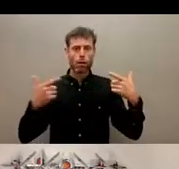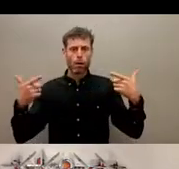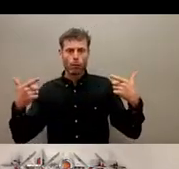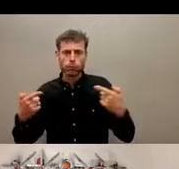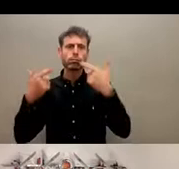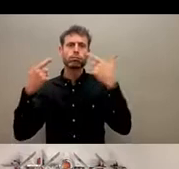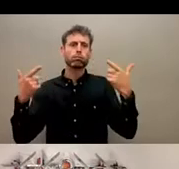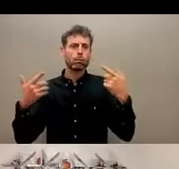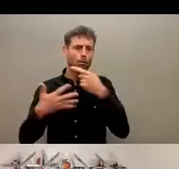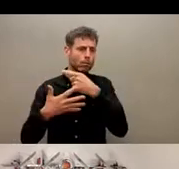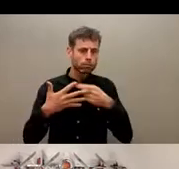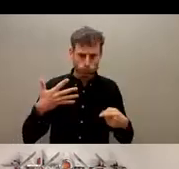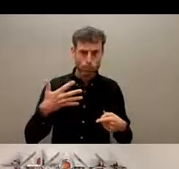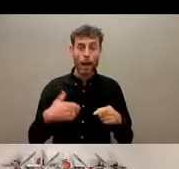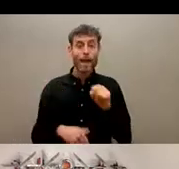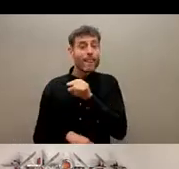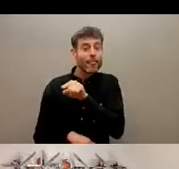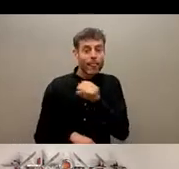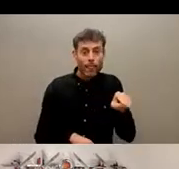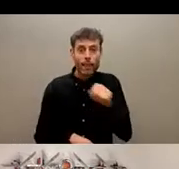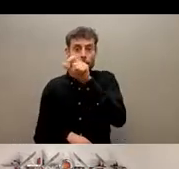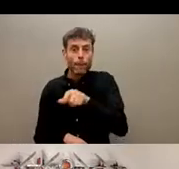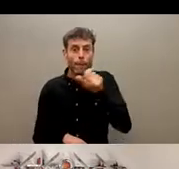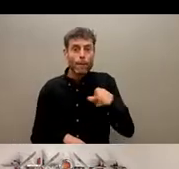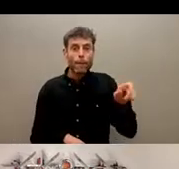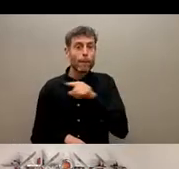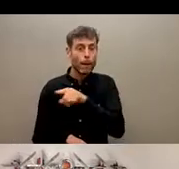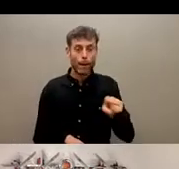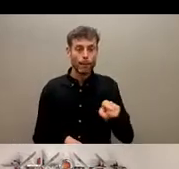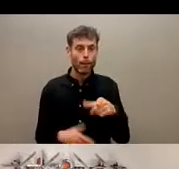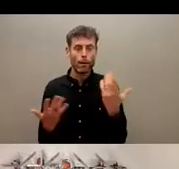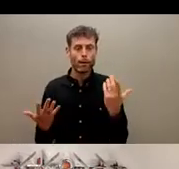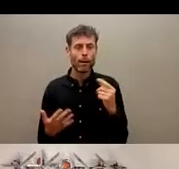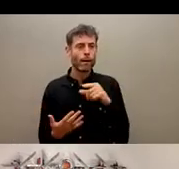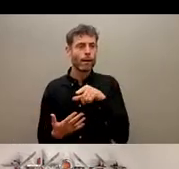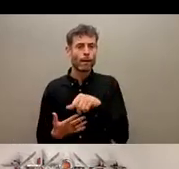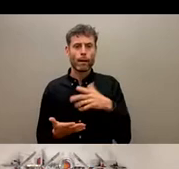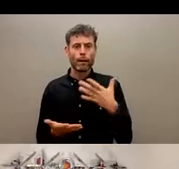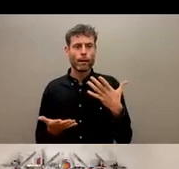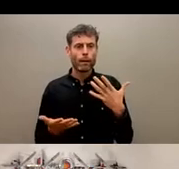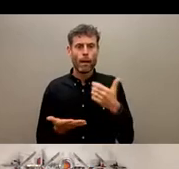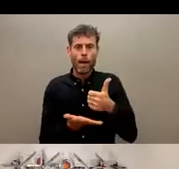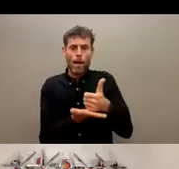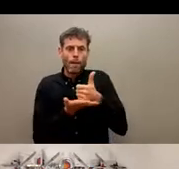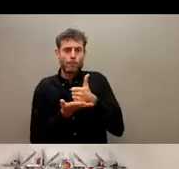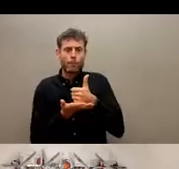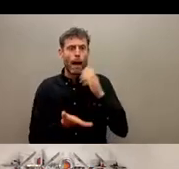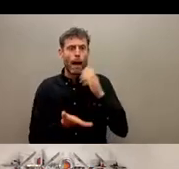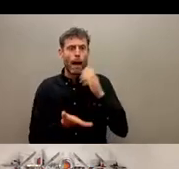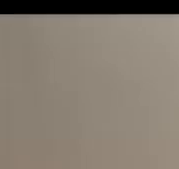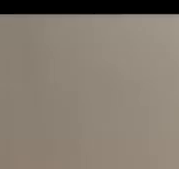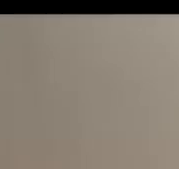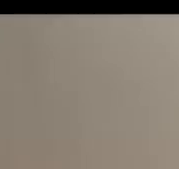Those people on the ground who previously didn't have a voice now have a voice. They can access complaint